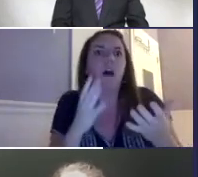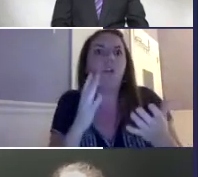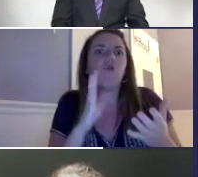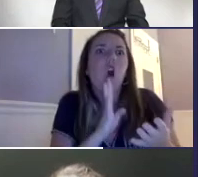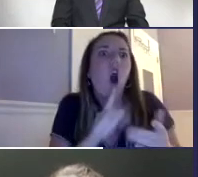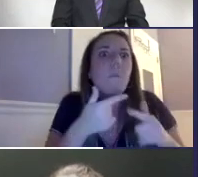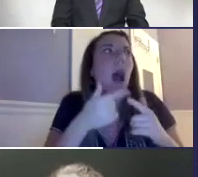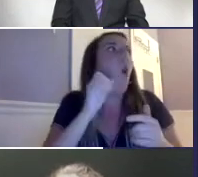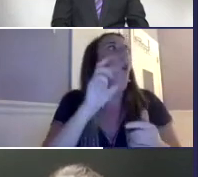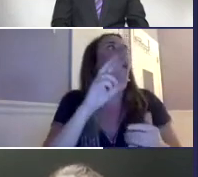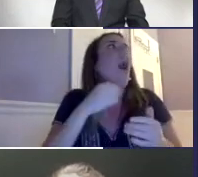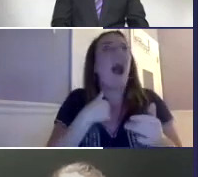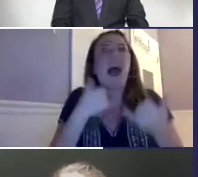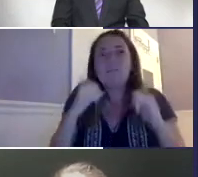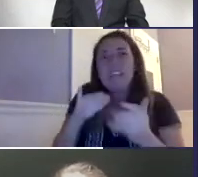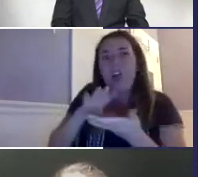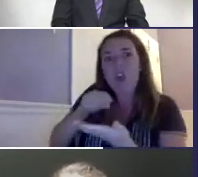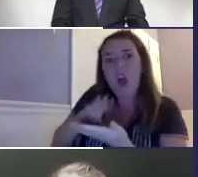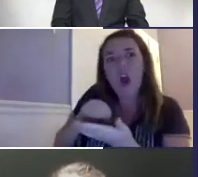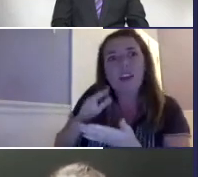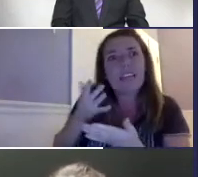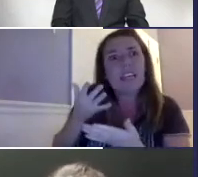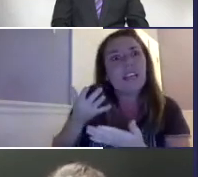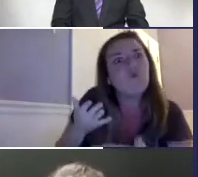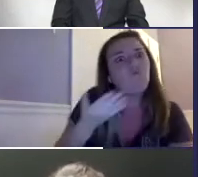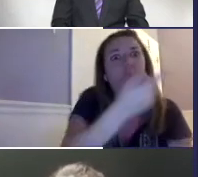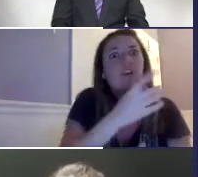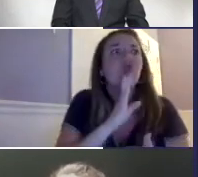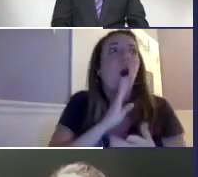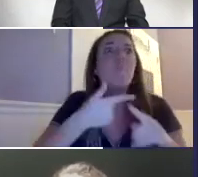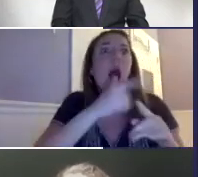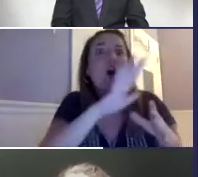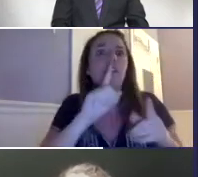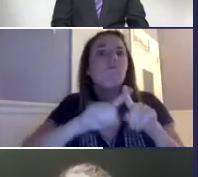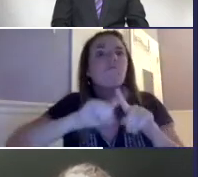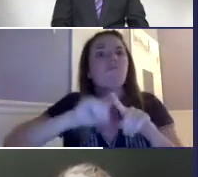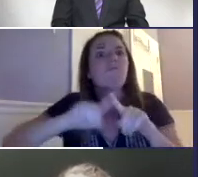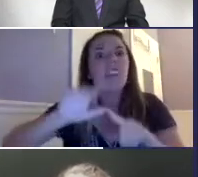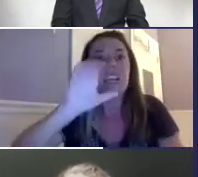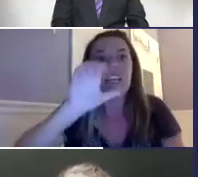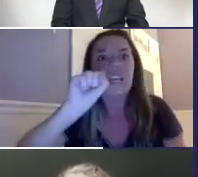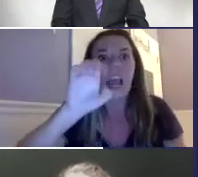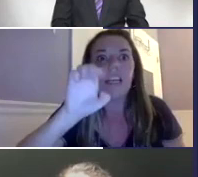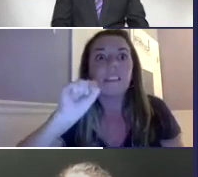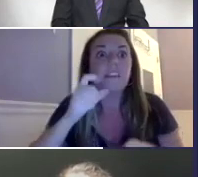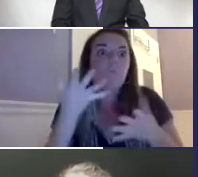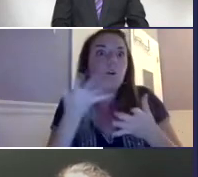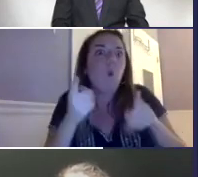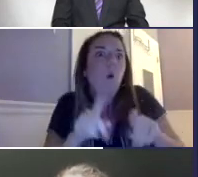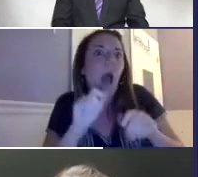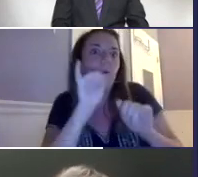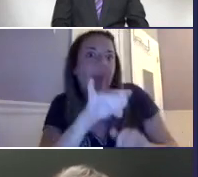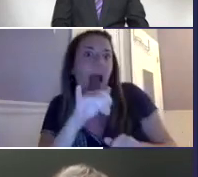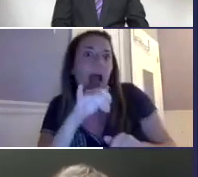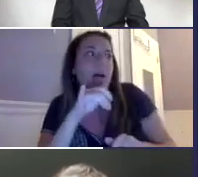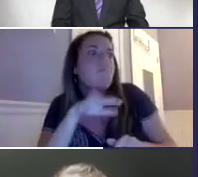could add something or I could comment if I wanted to talk about what they were talking about, you know, and I'm still learning. Maybe they're talking about different